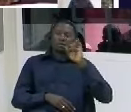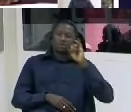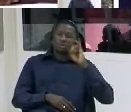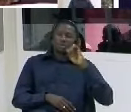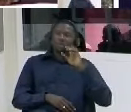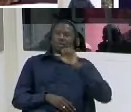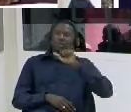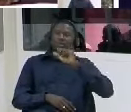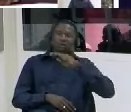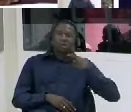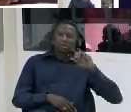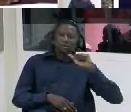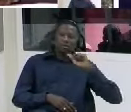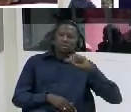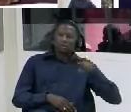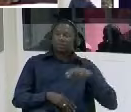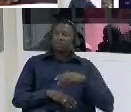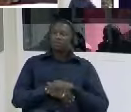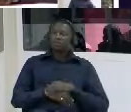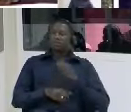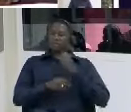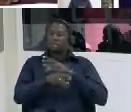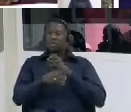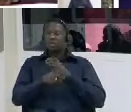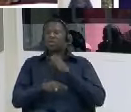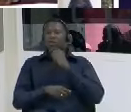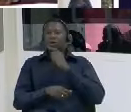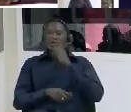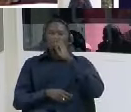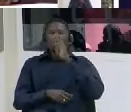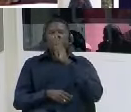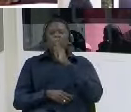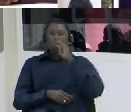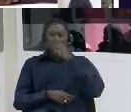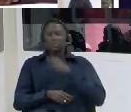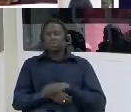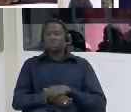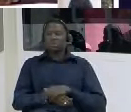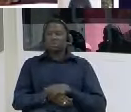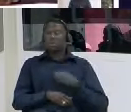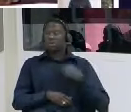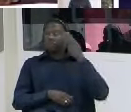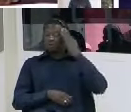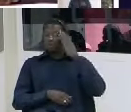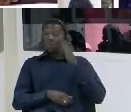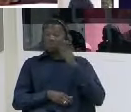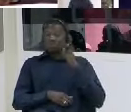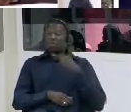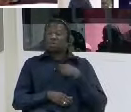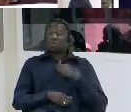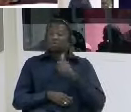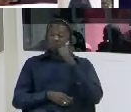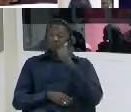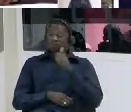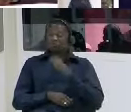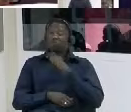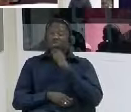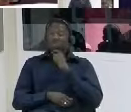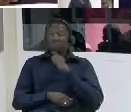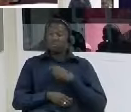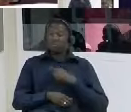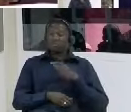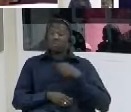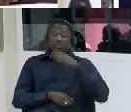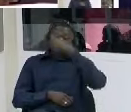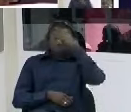yourself the experience you have and the work you have done for mankind definitely we